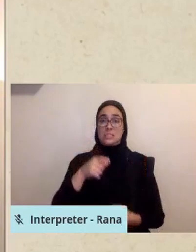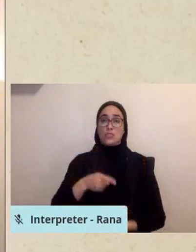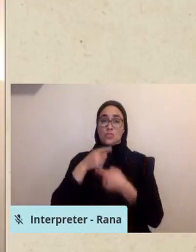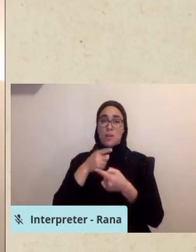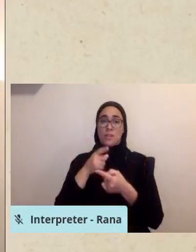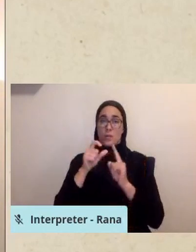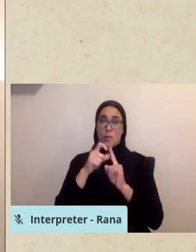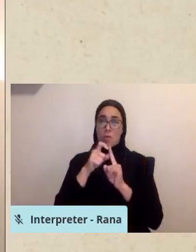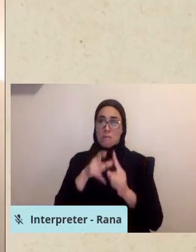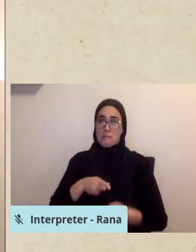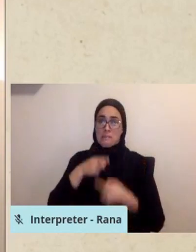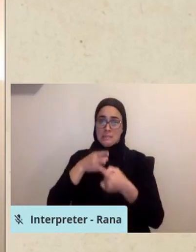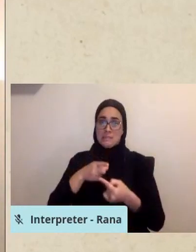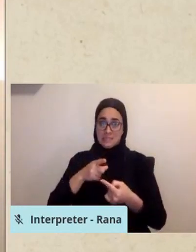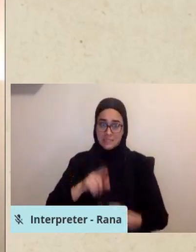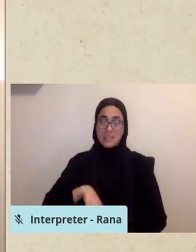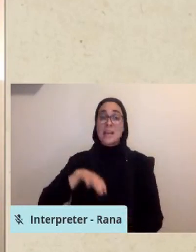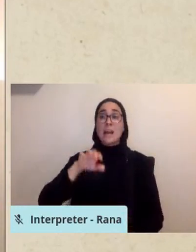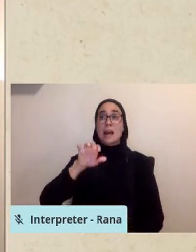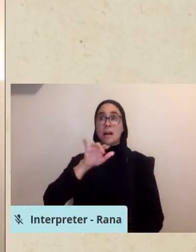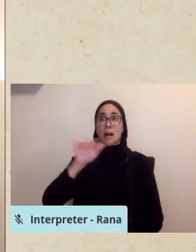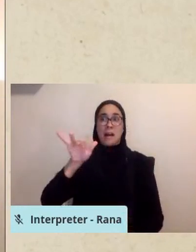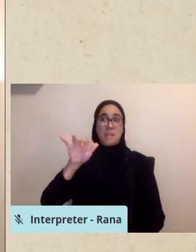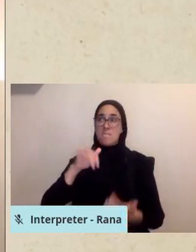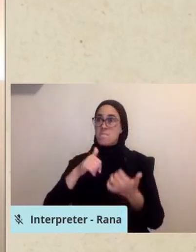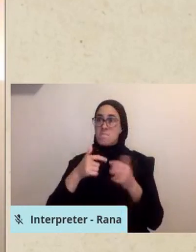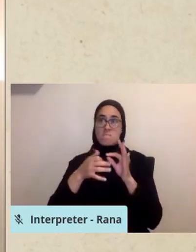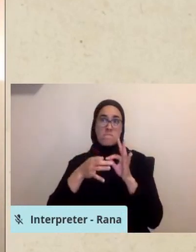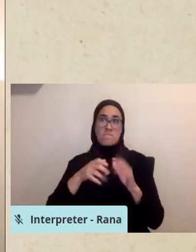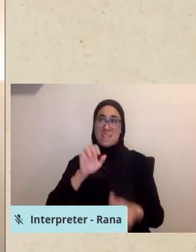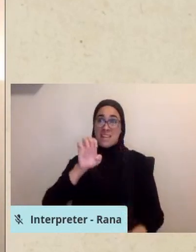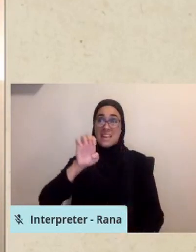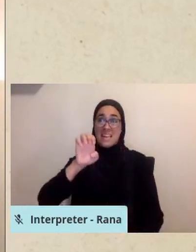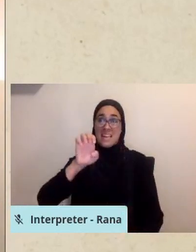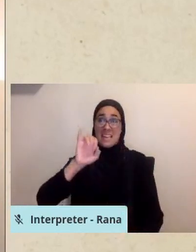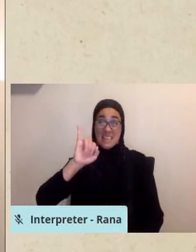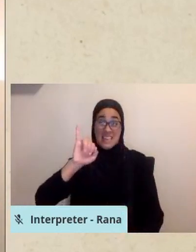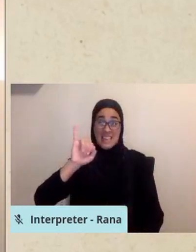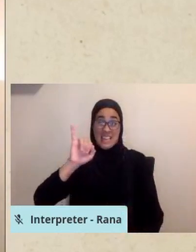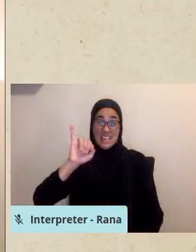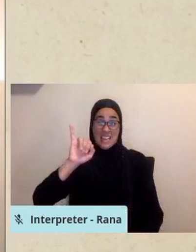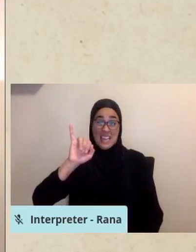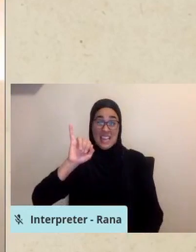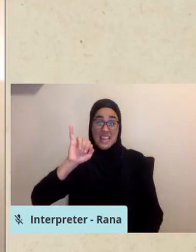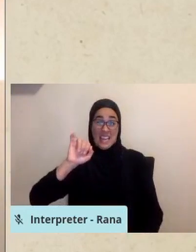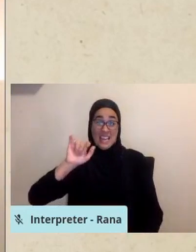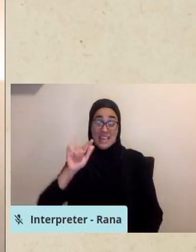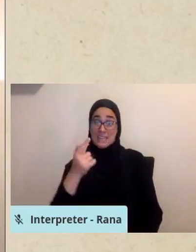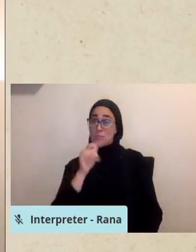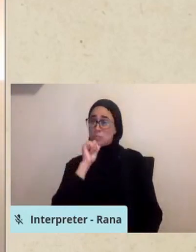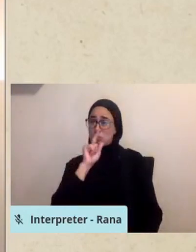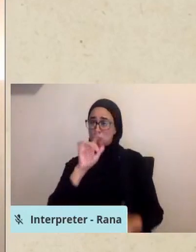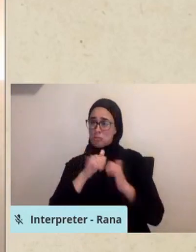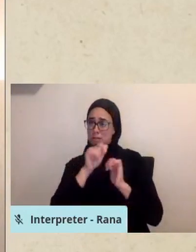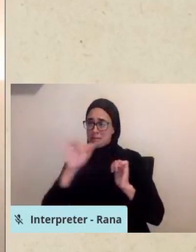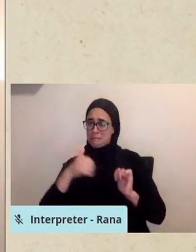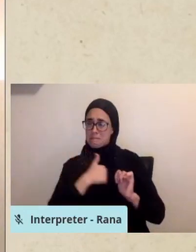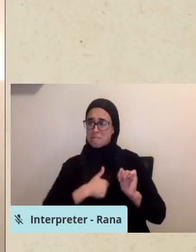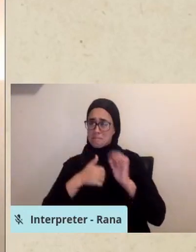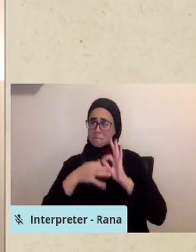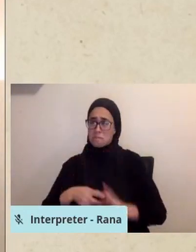I'll say it one more time, endorsement through the Islamic Society of North